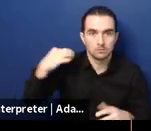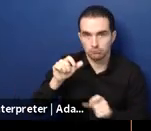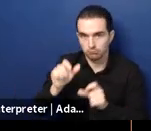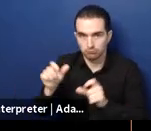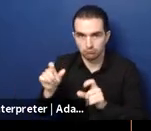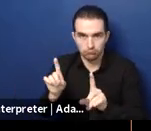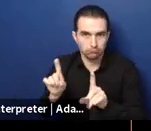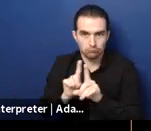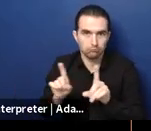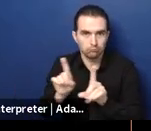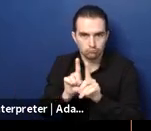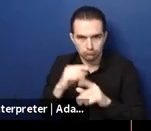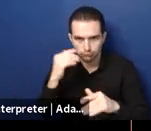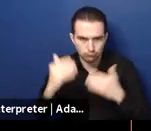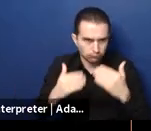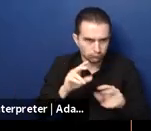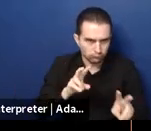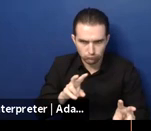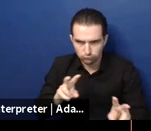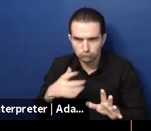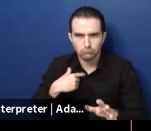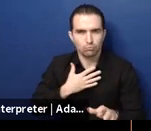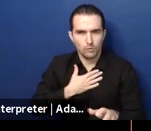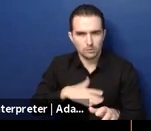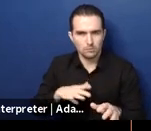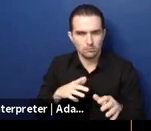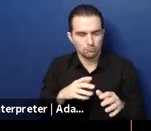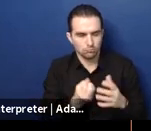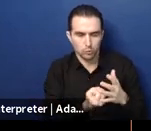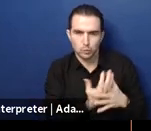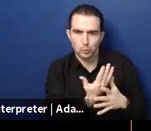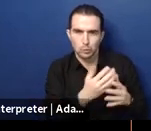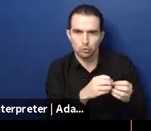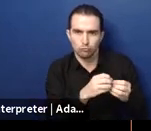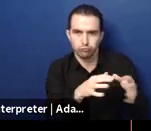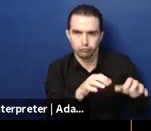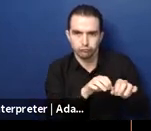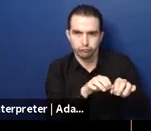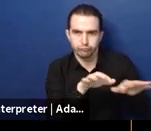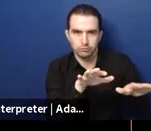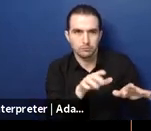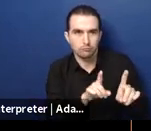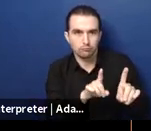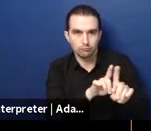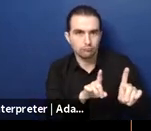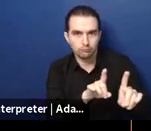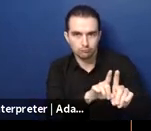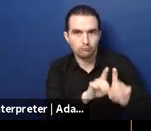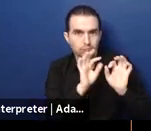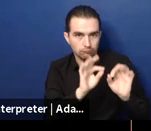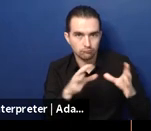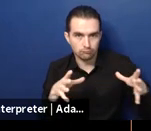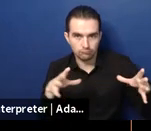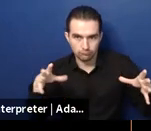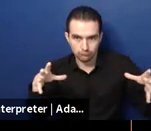uh personal personal assistance service management system if uh because uh what what what uh